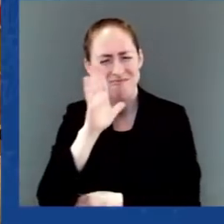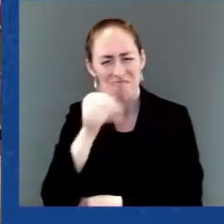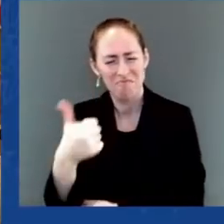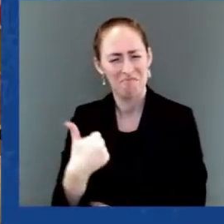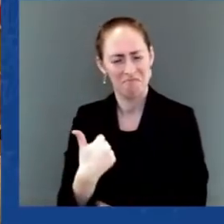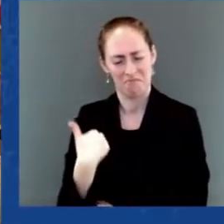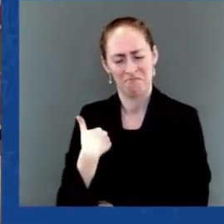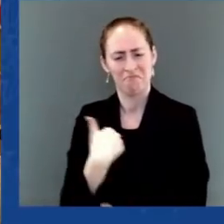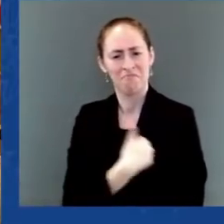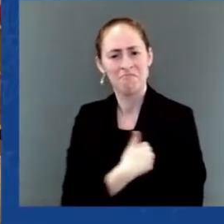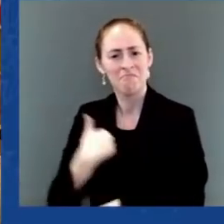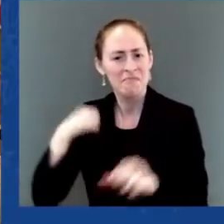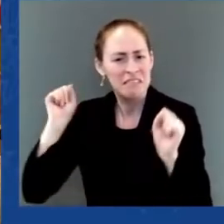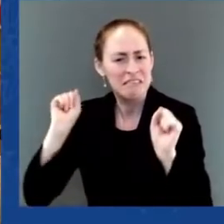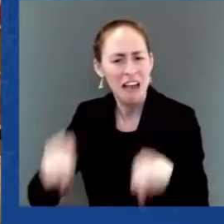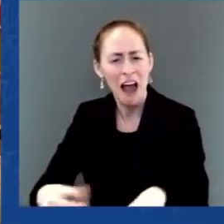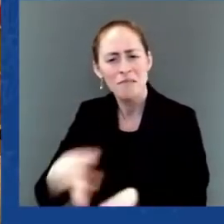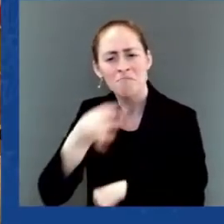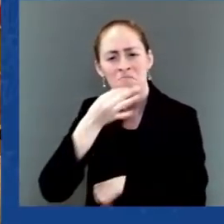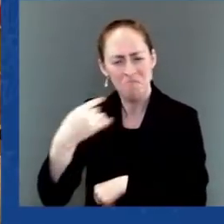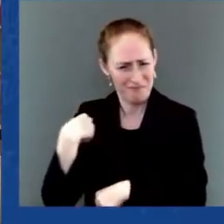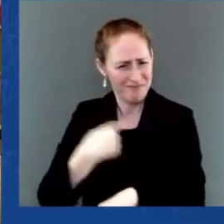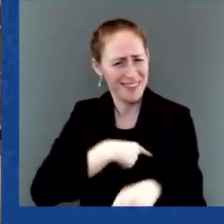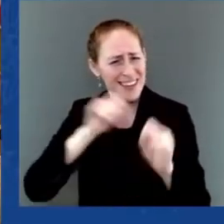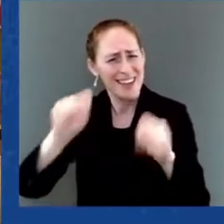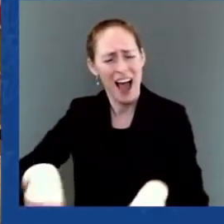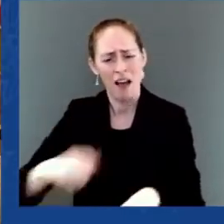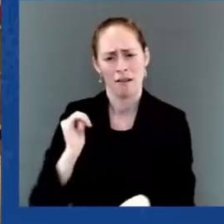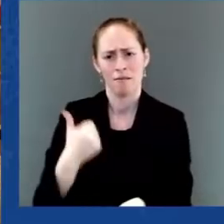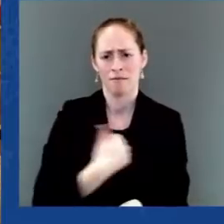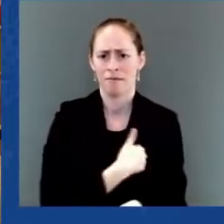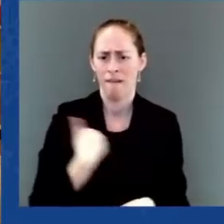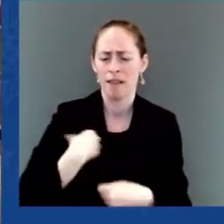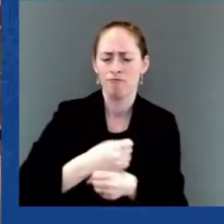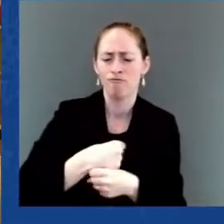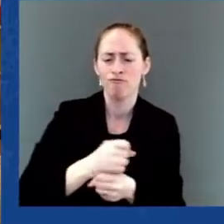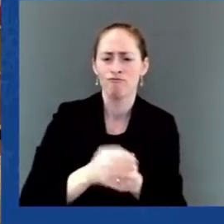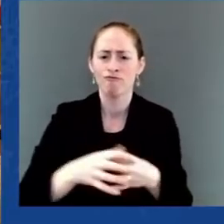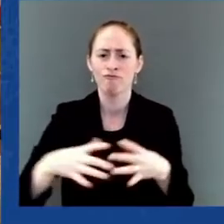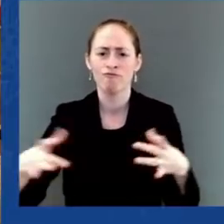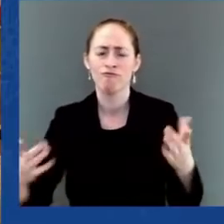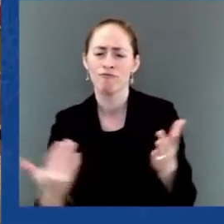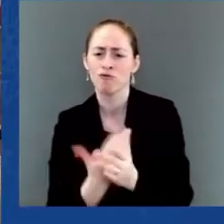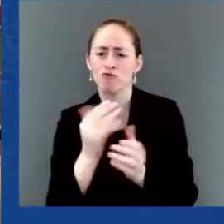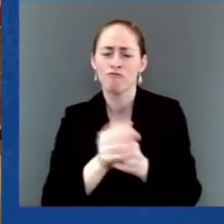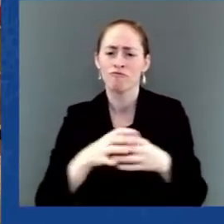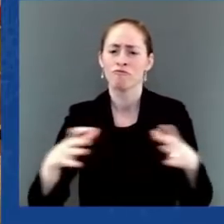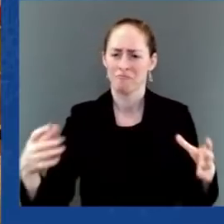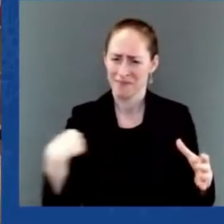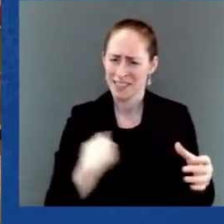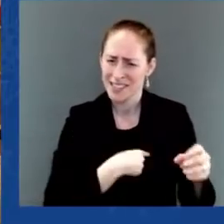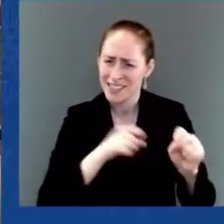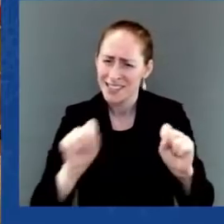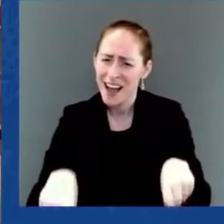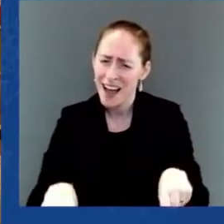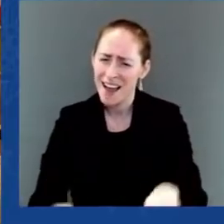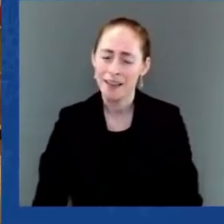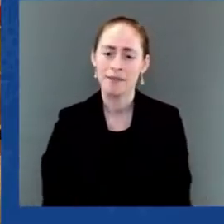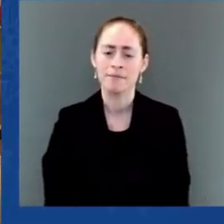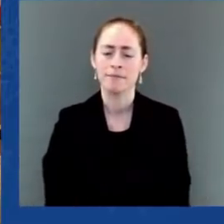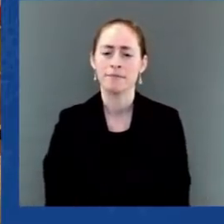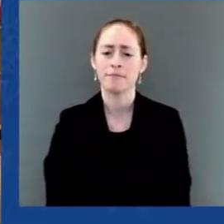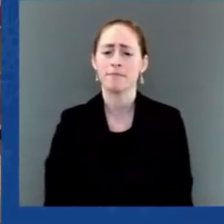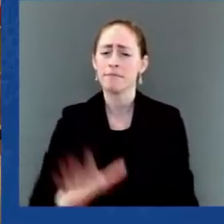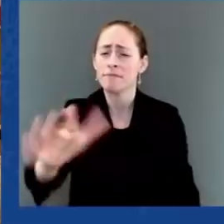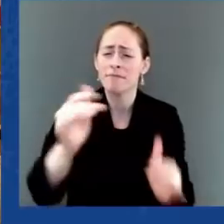we can. It is a matter of defining a regional economic strategy. And, of